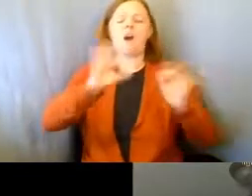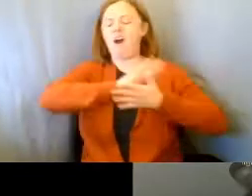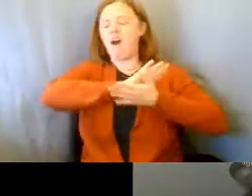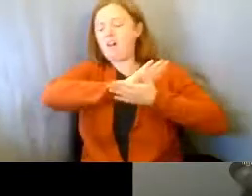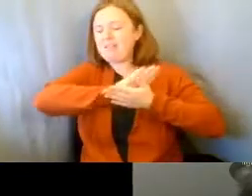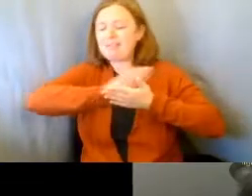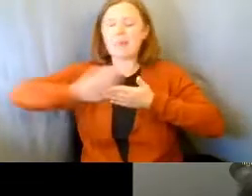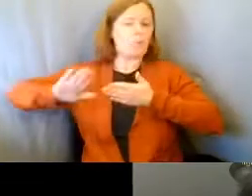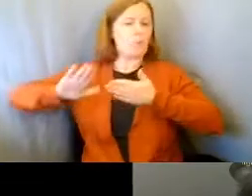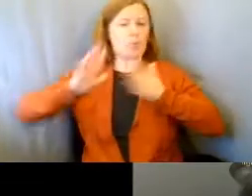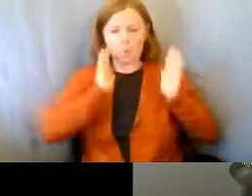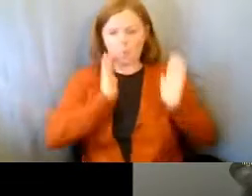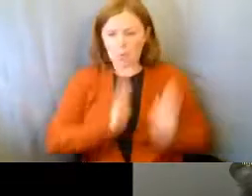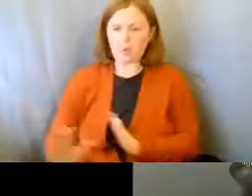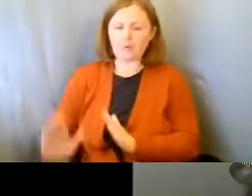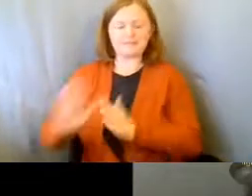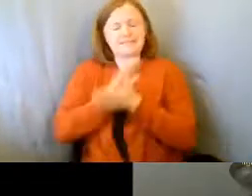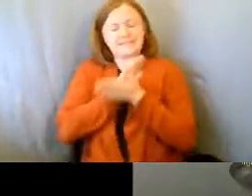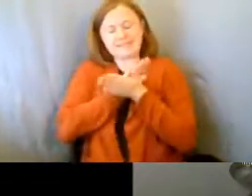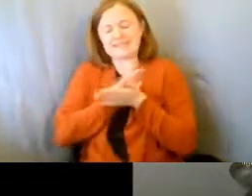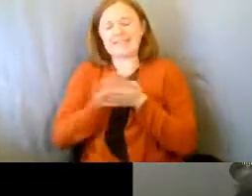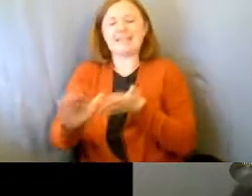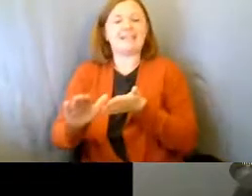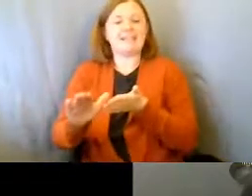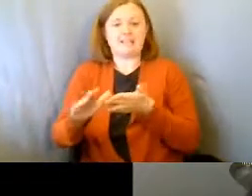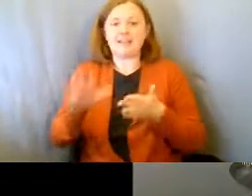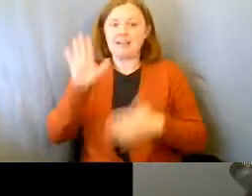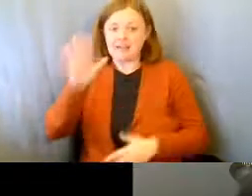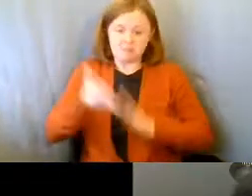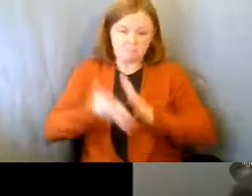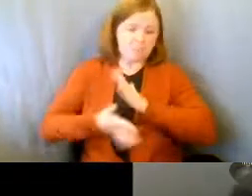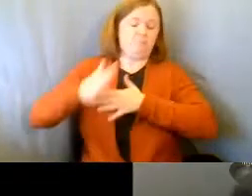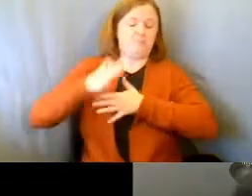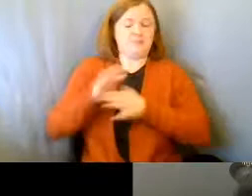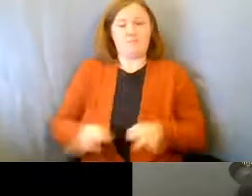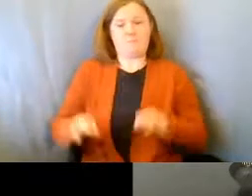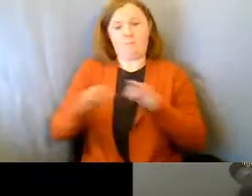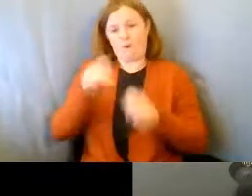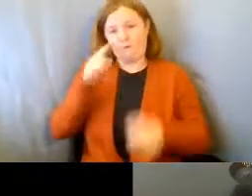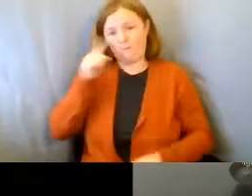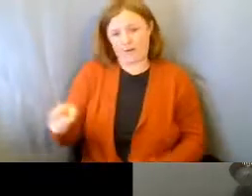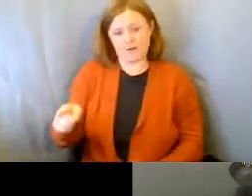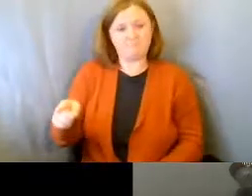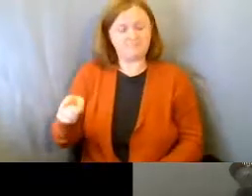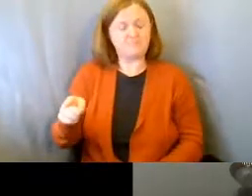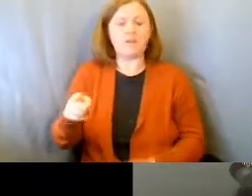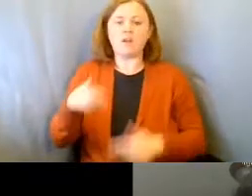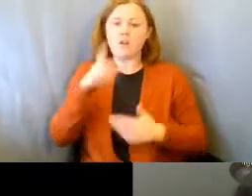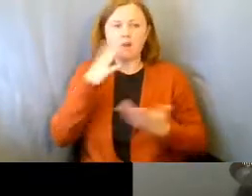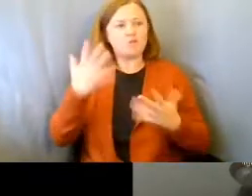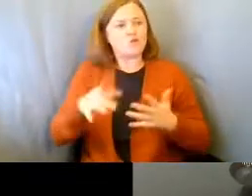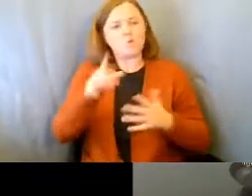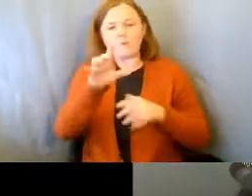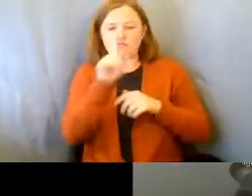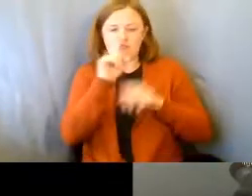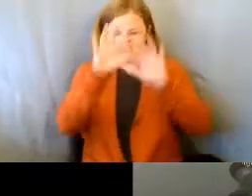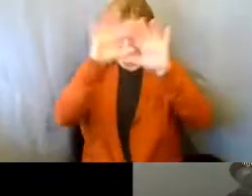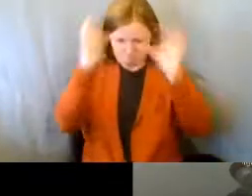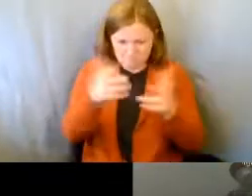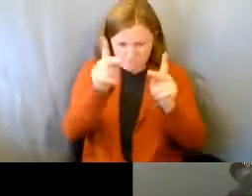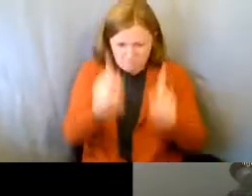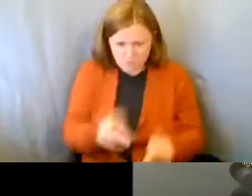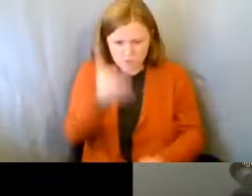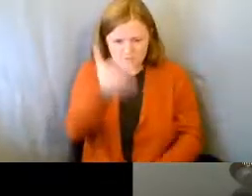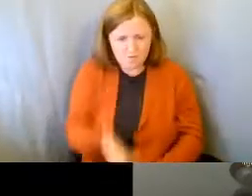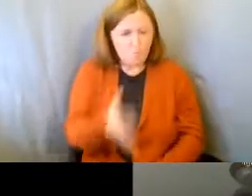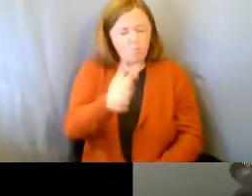Being orderly and tidy and cleanliness is highly important to him. Really finding out what it is that is